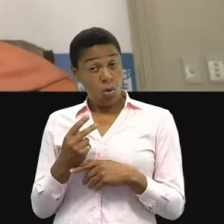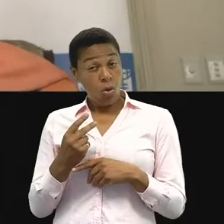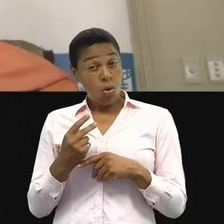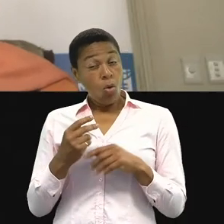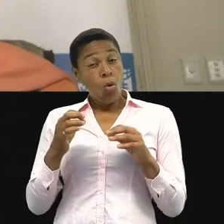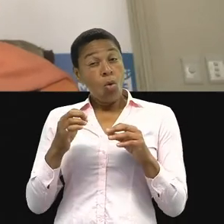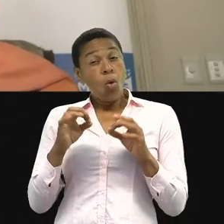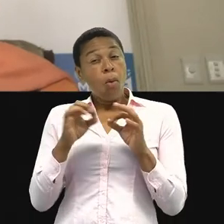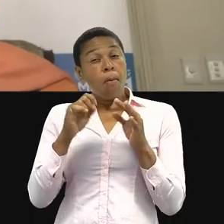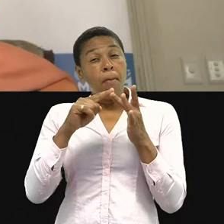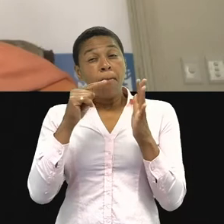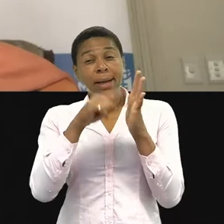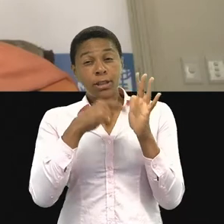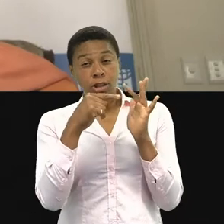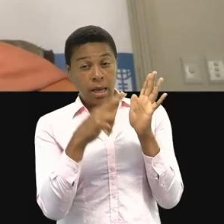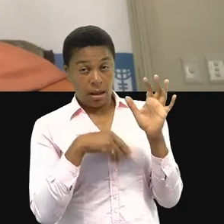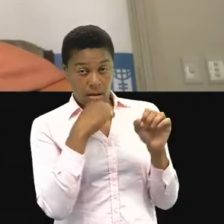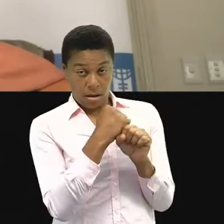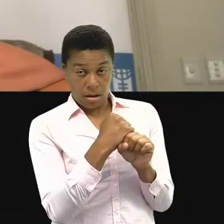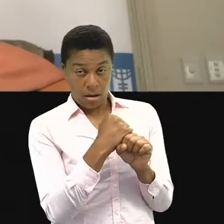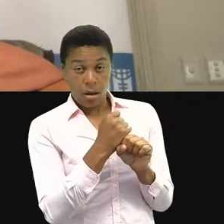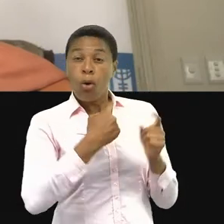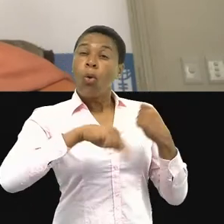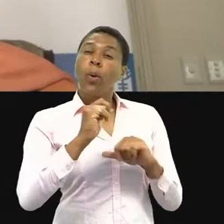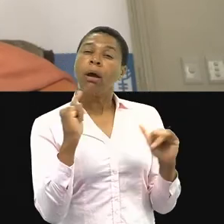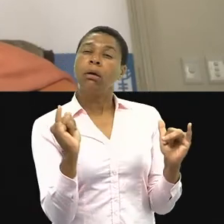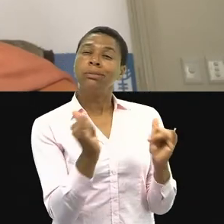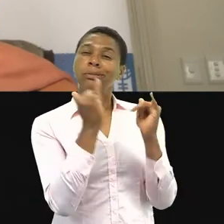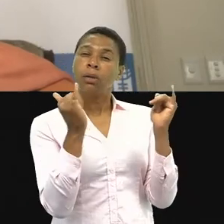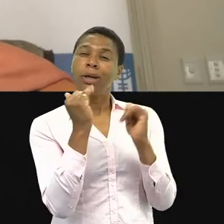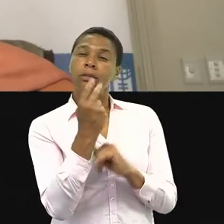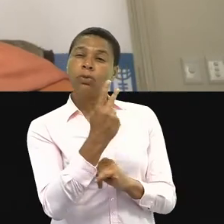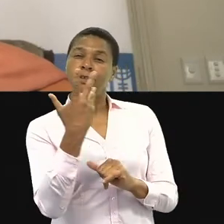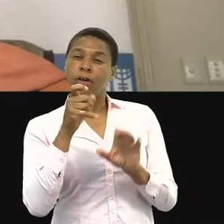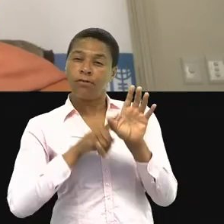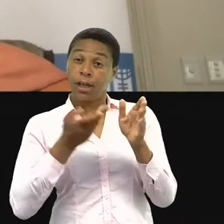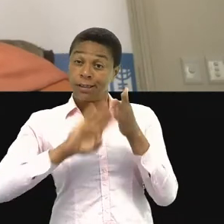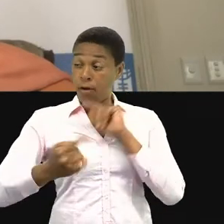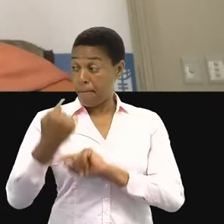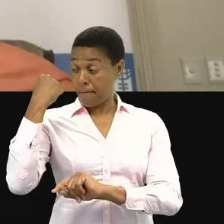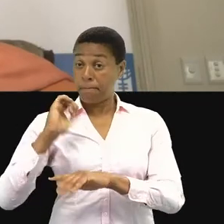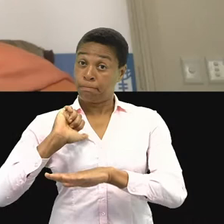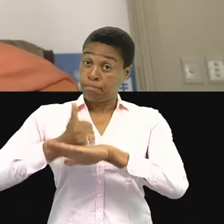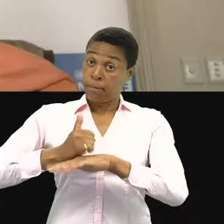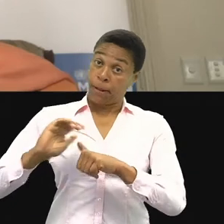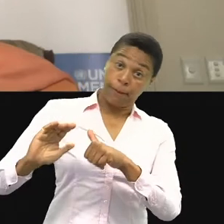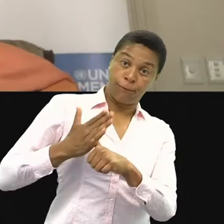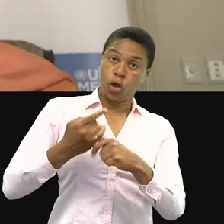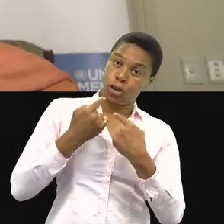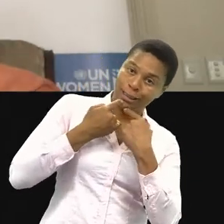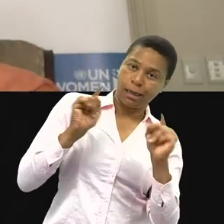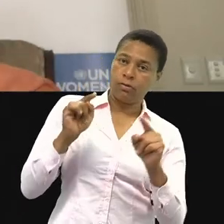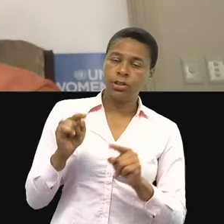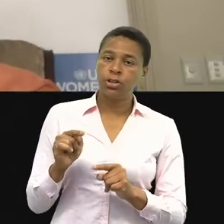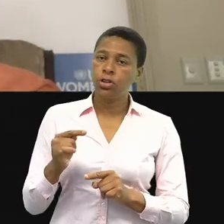makes us able to say, look, we'll measure the distance we've come from. But we can now say these are the imperatives of the next few